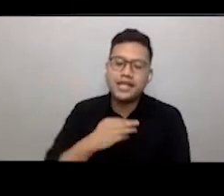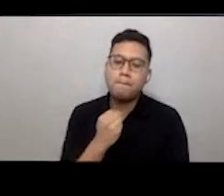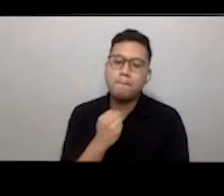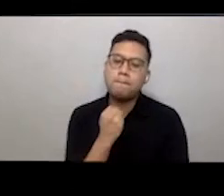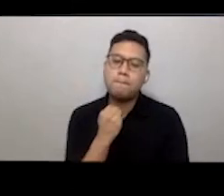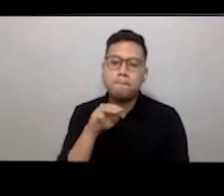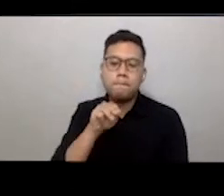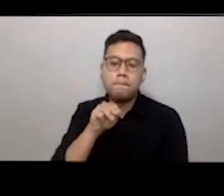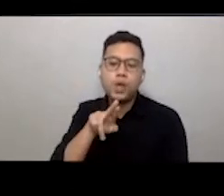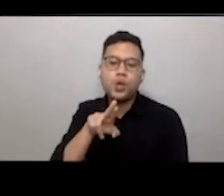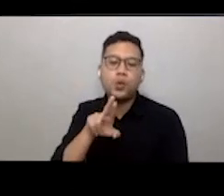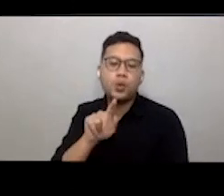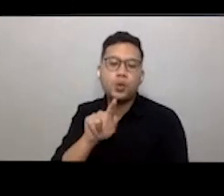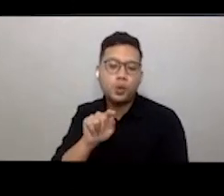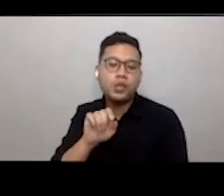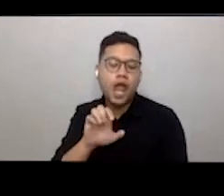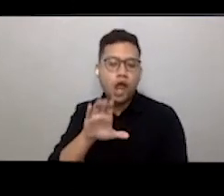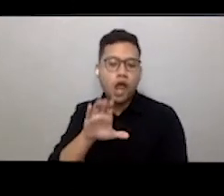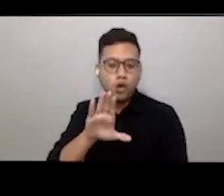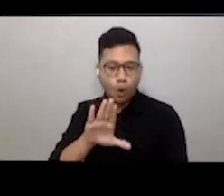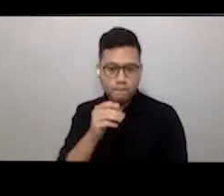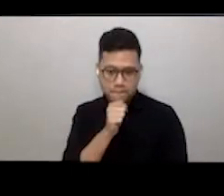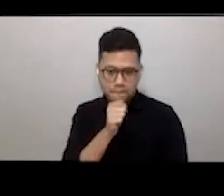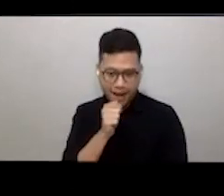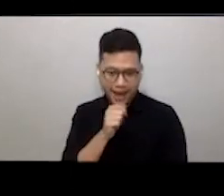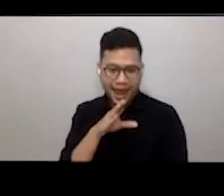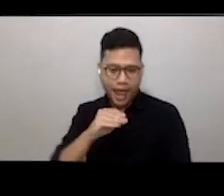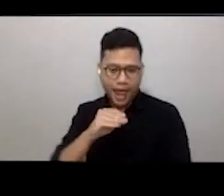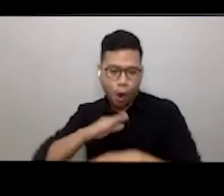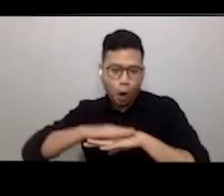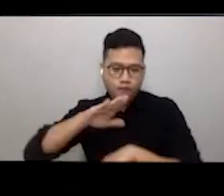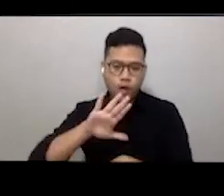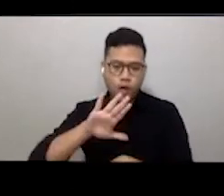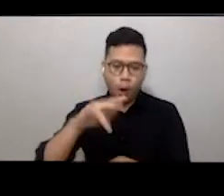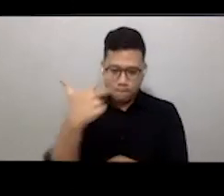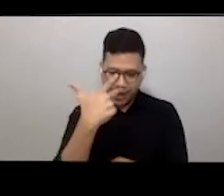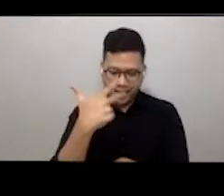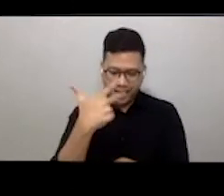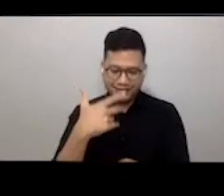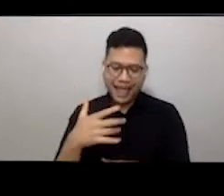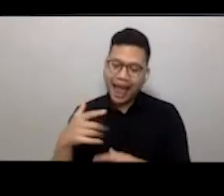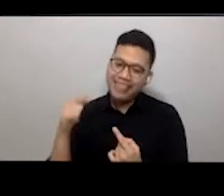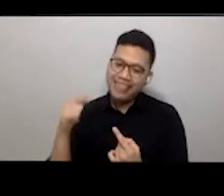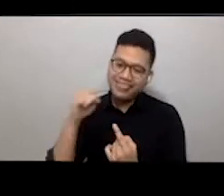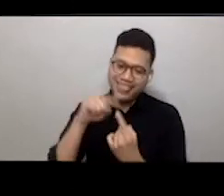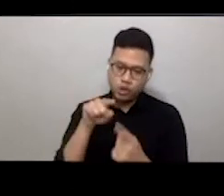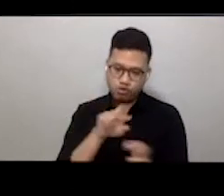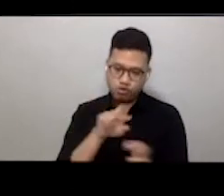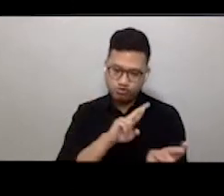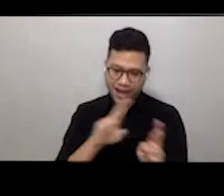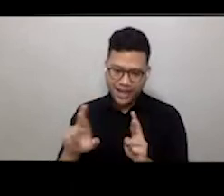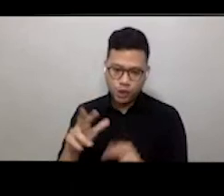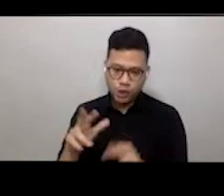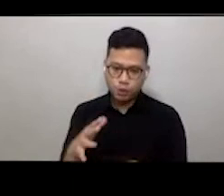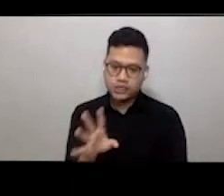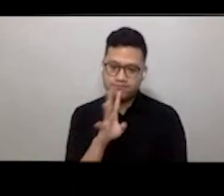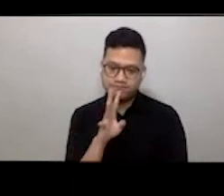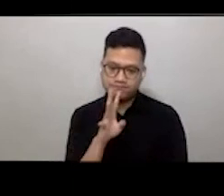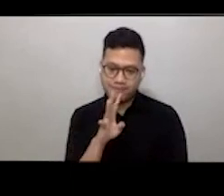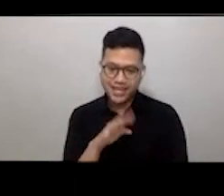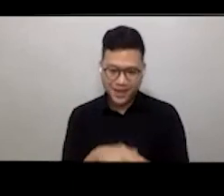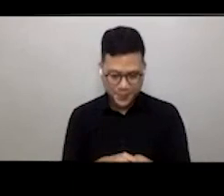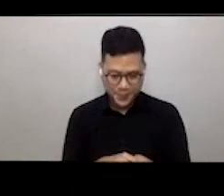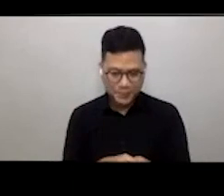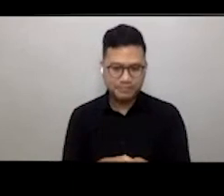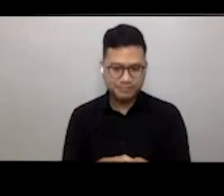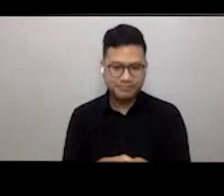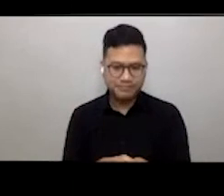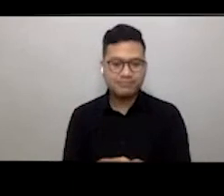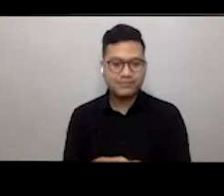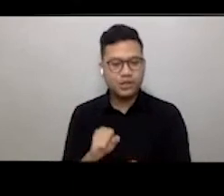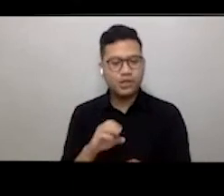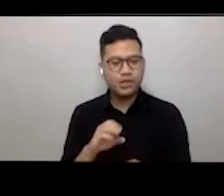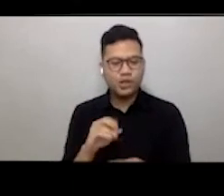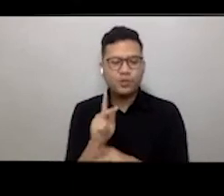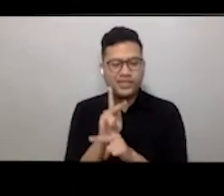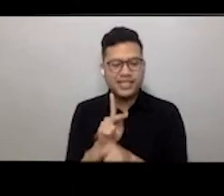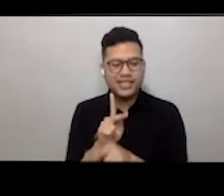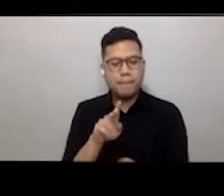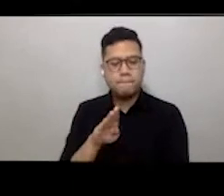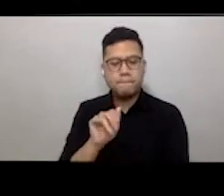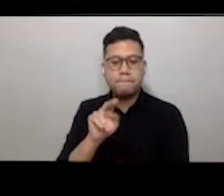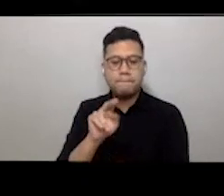microphones and switch off your videos until you're ready to speak. So we'll preserve bandwidth that way.